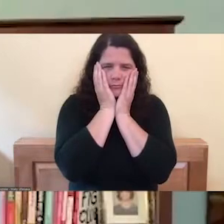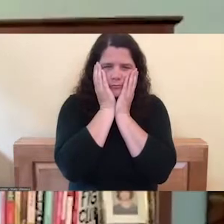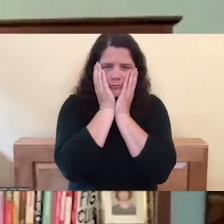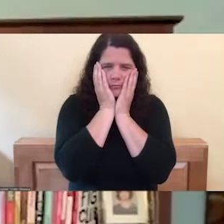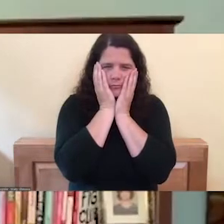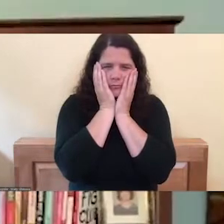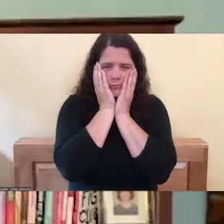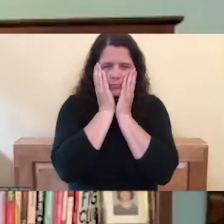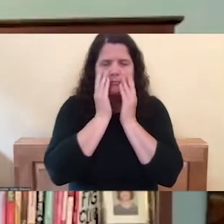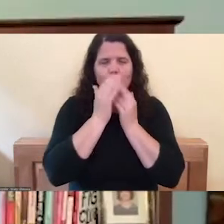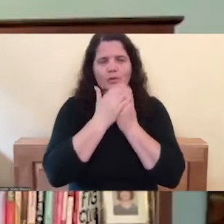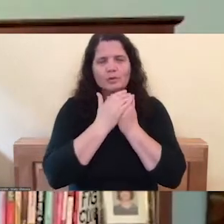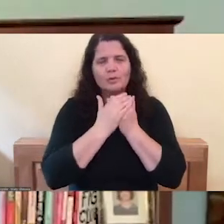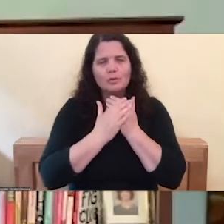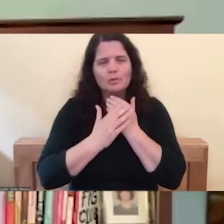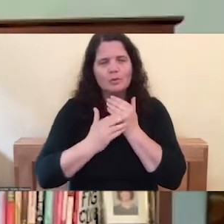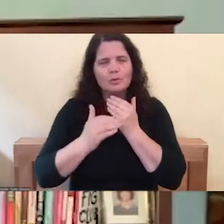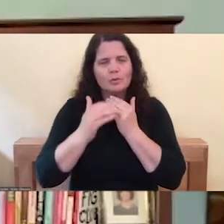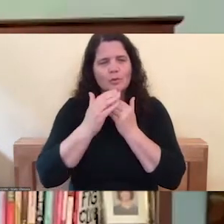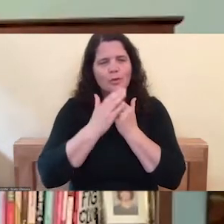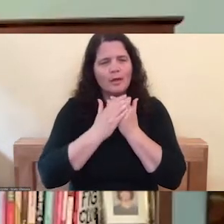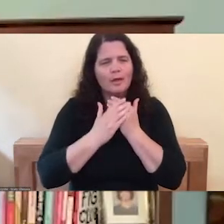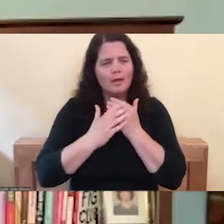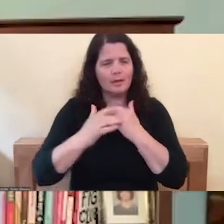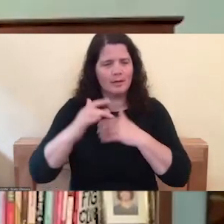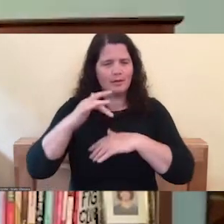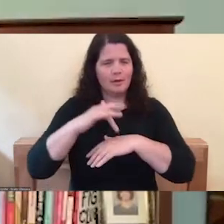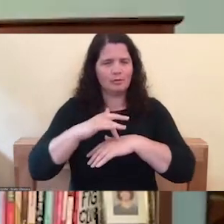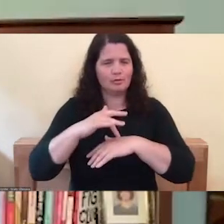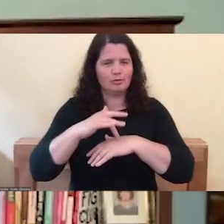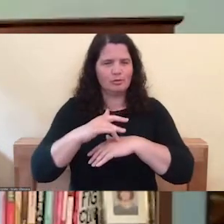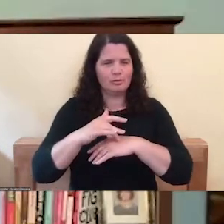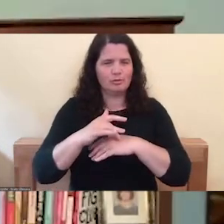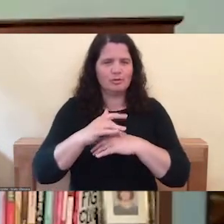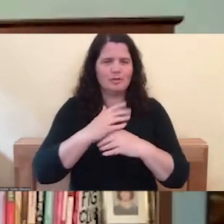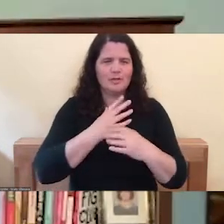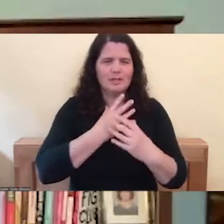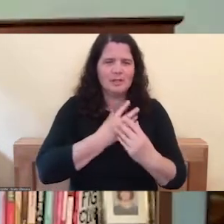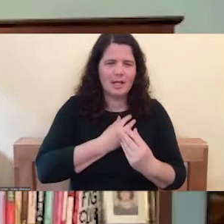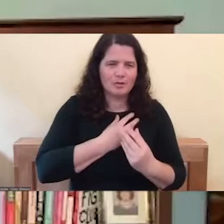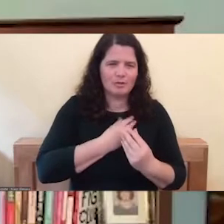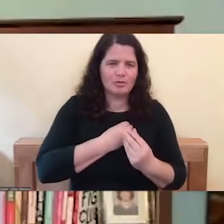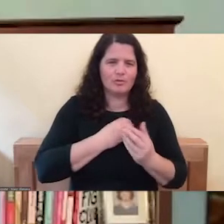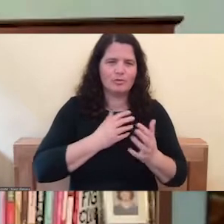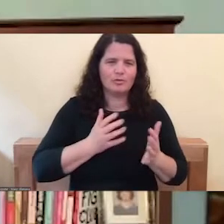So some touch that makes you feel more tender and nurtured.